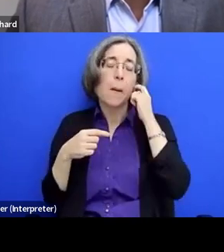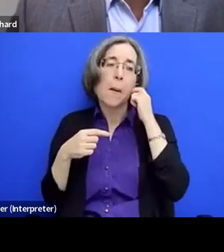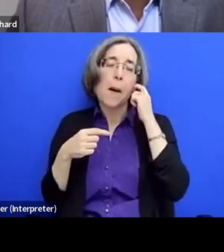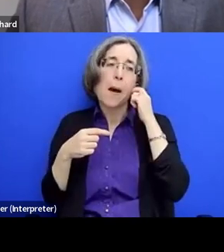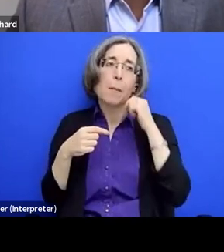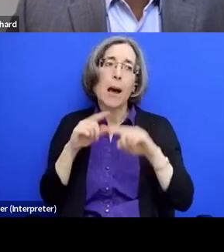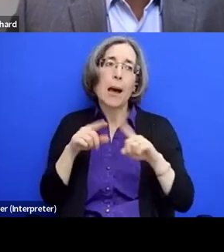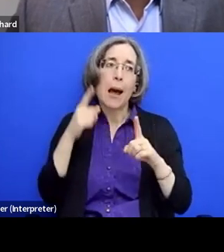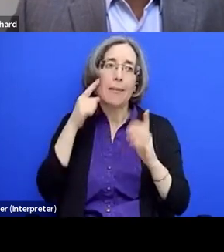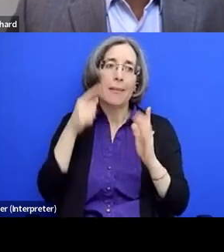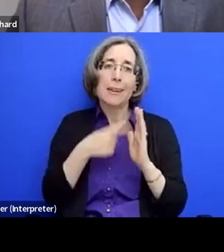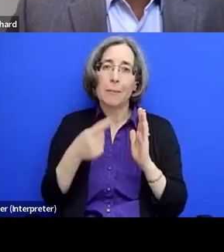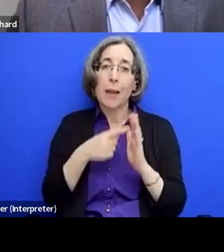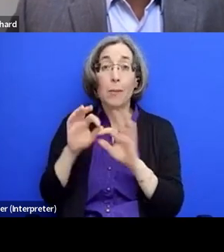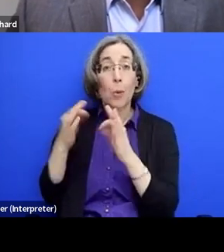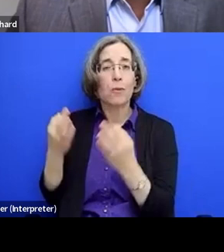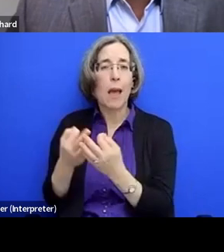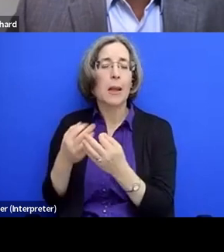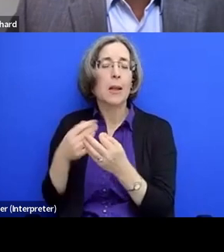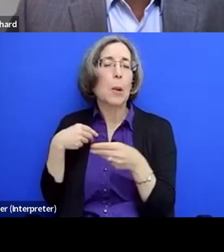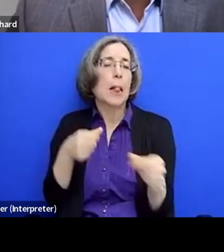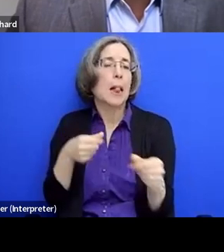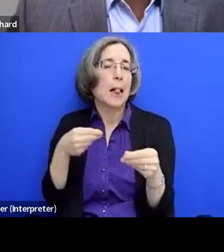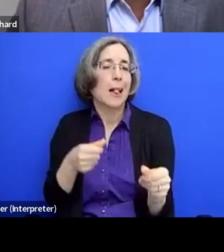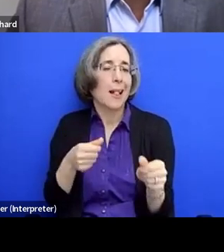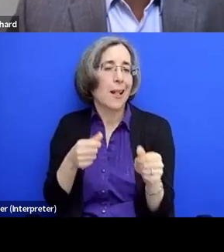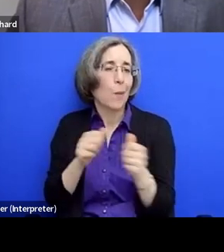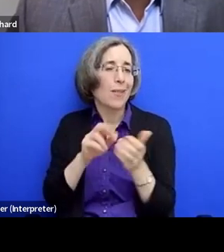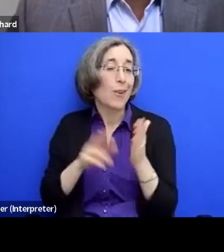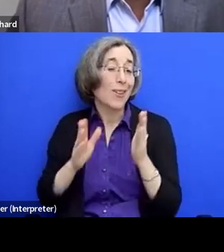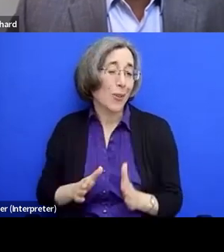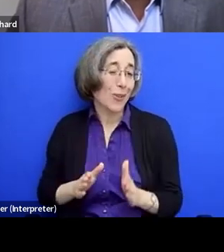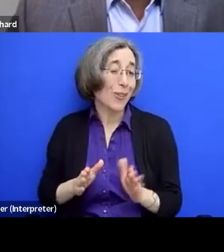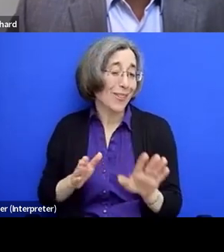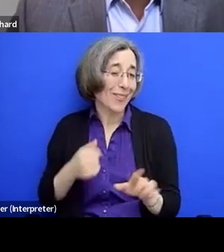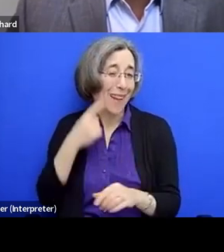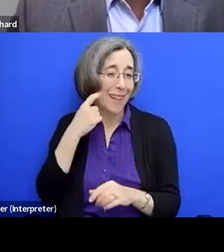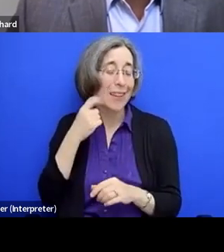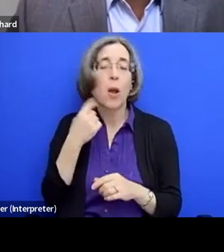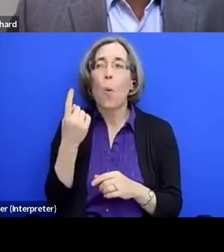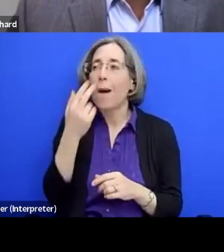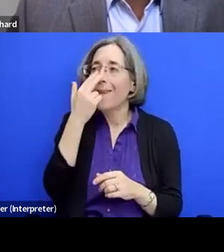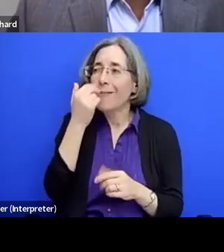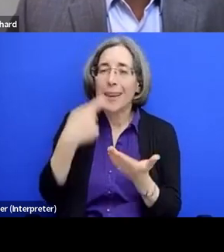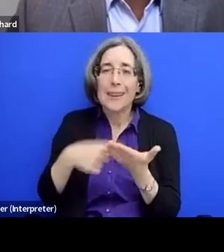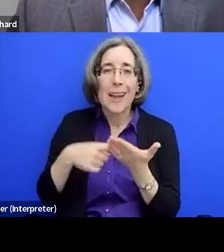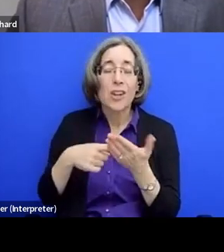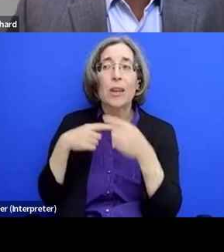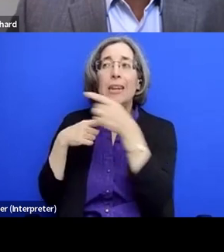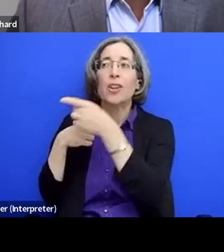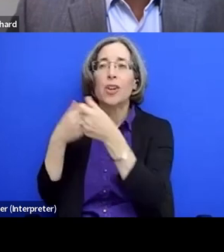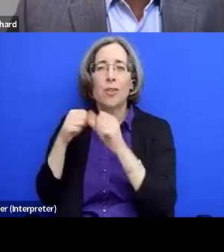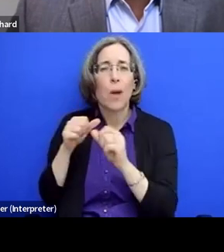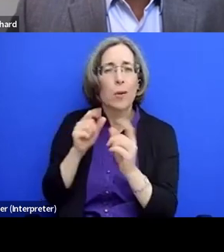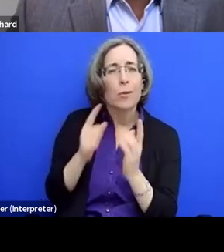sometimes these families were just having fun with the researchers. Uh, there's a very funny extended discussion where she's trying to speak to them about whether or not